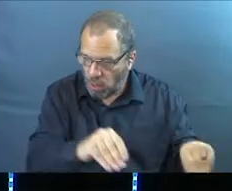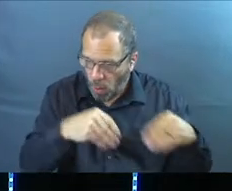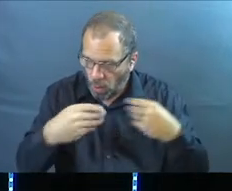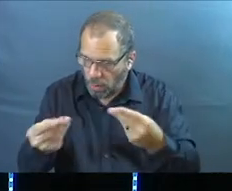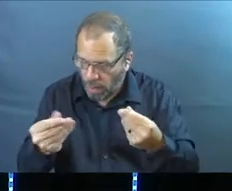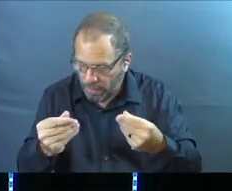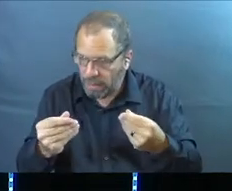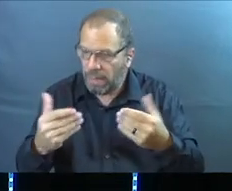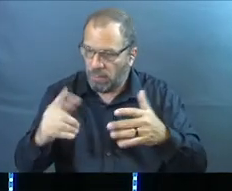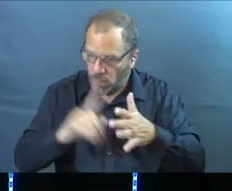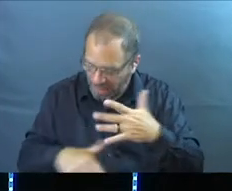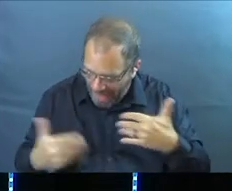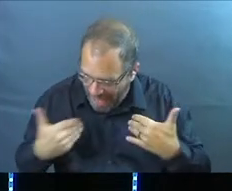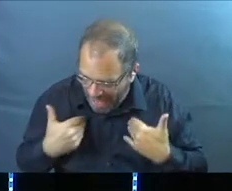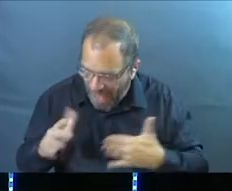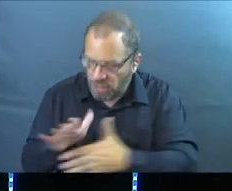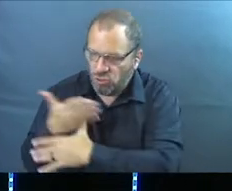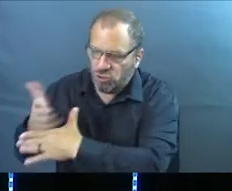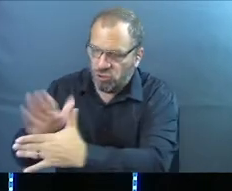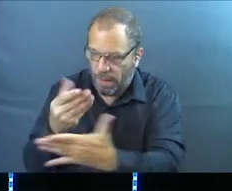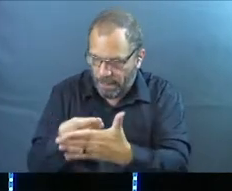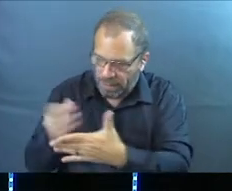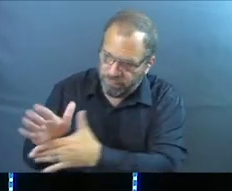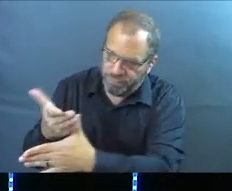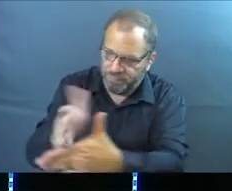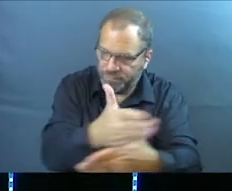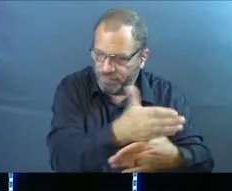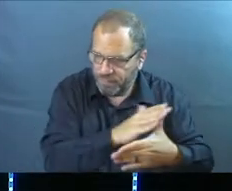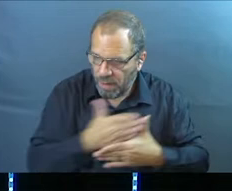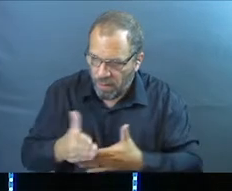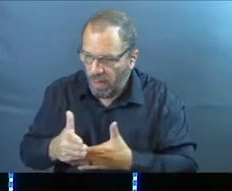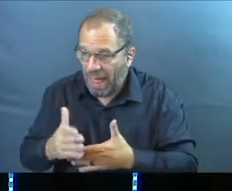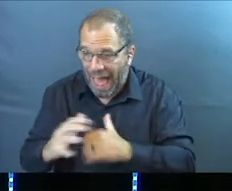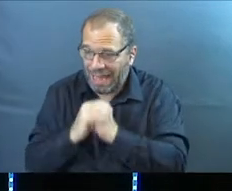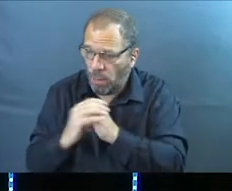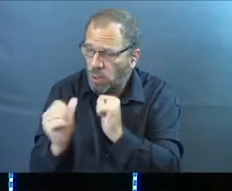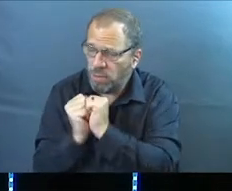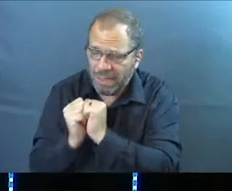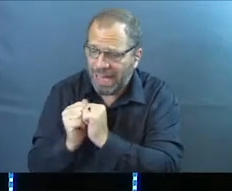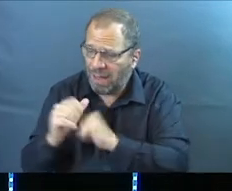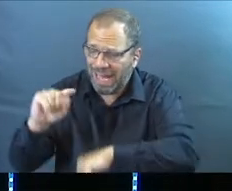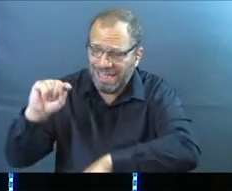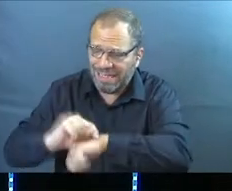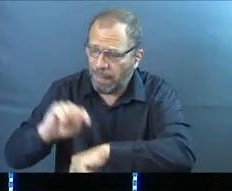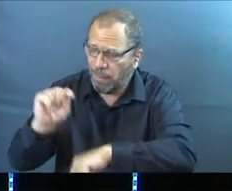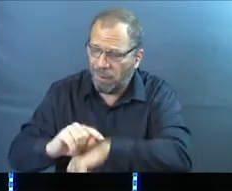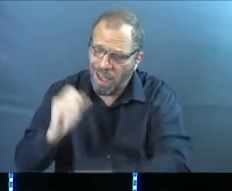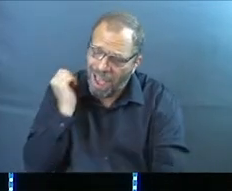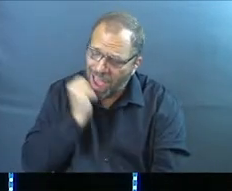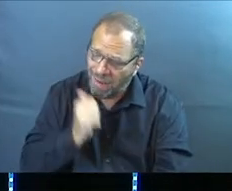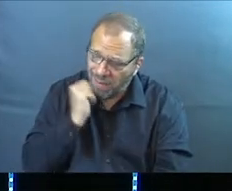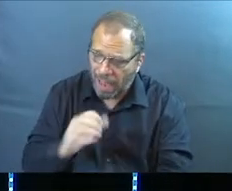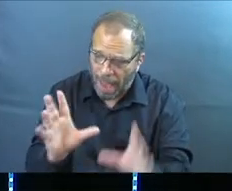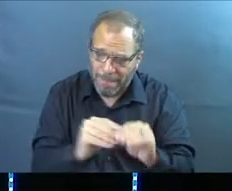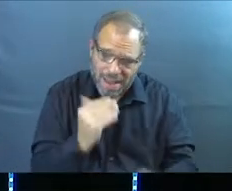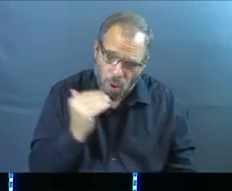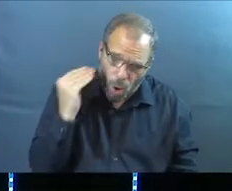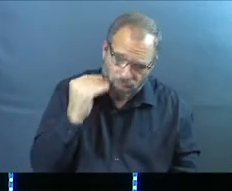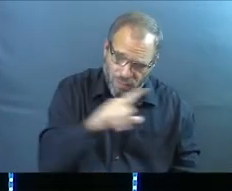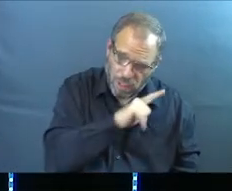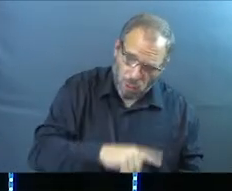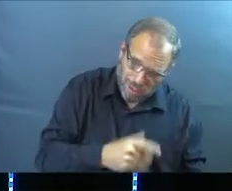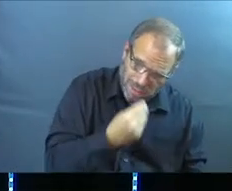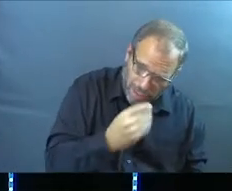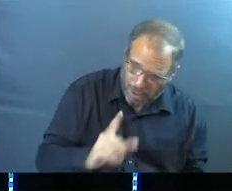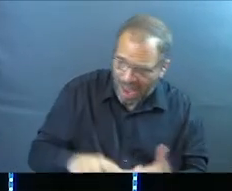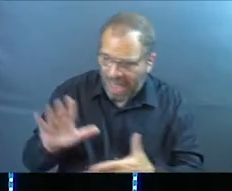property and possessions, and they shared the money with those in need. And they worshiped together at the temple each day, met in homes for the Lord's